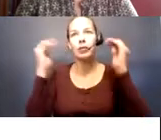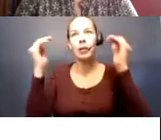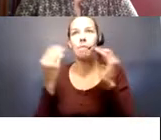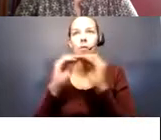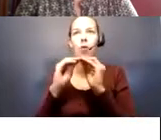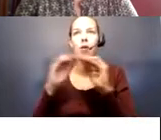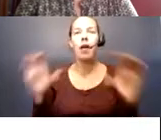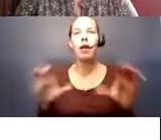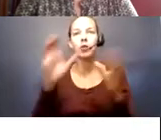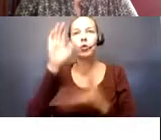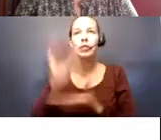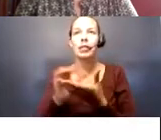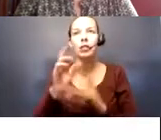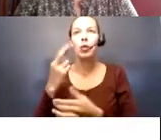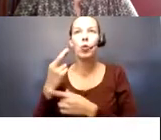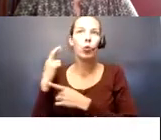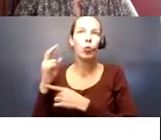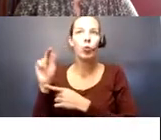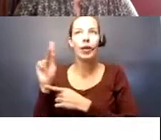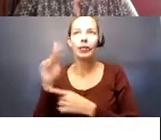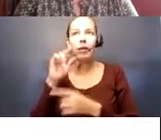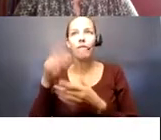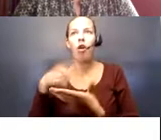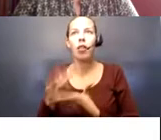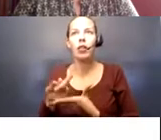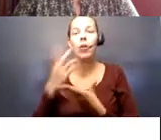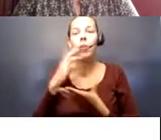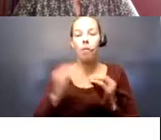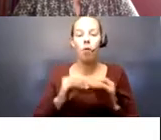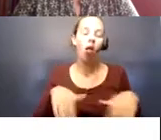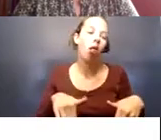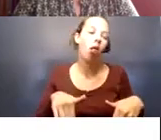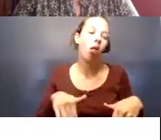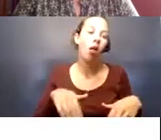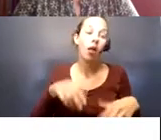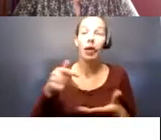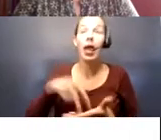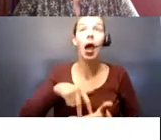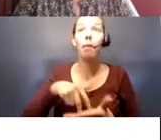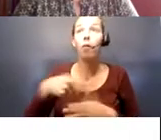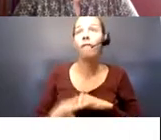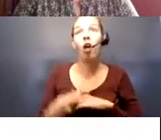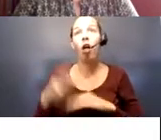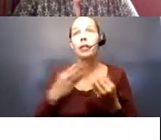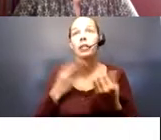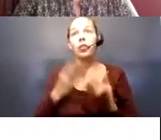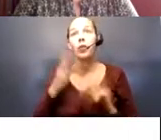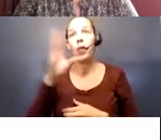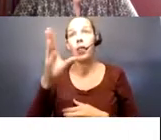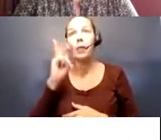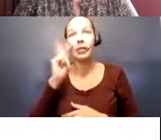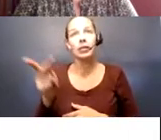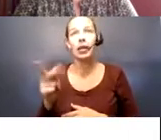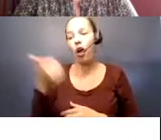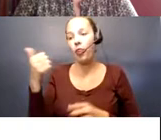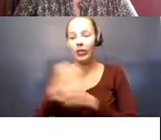to decrease the risk of falling. So, when they're more inactive, it's going to increase that risk of falling, which we see other statistics